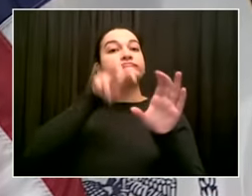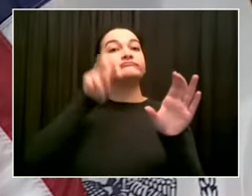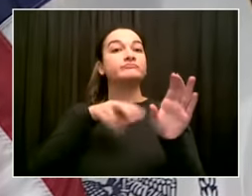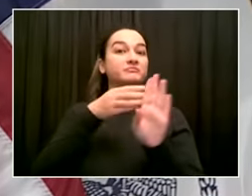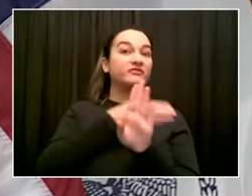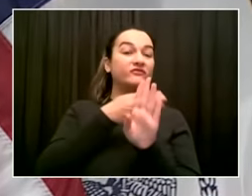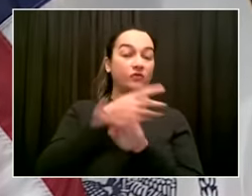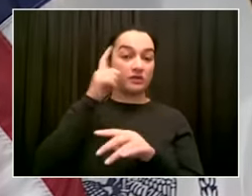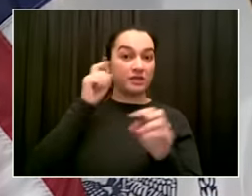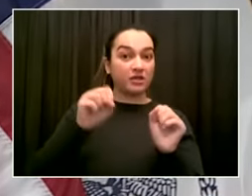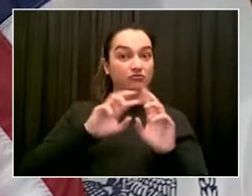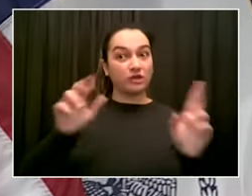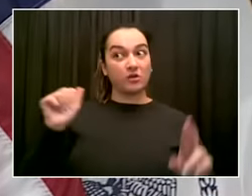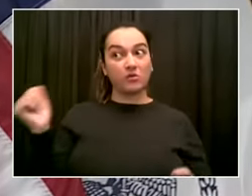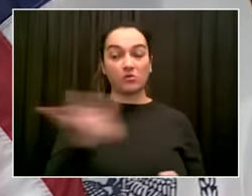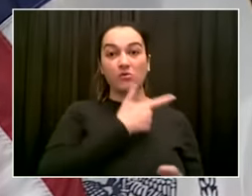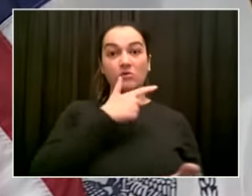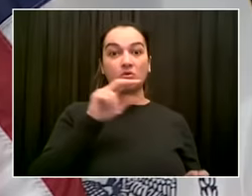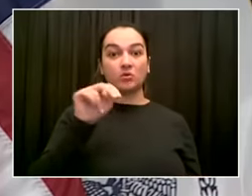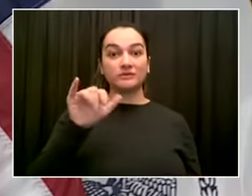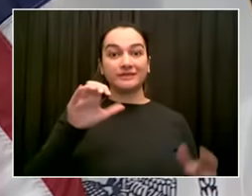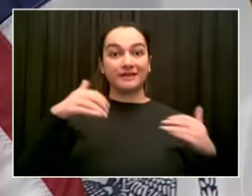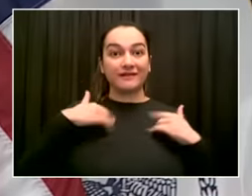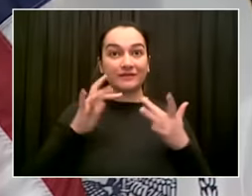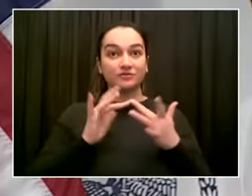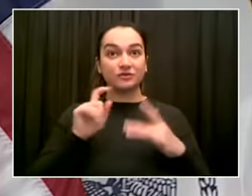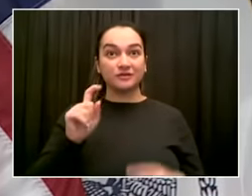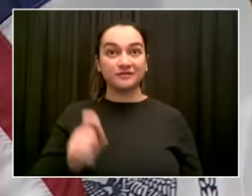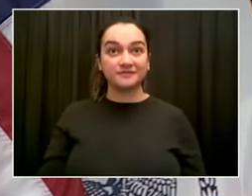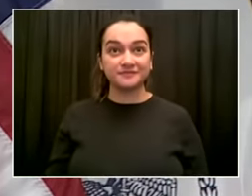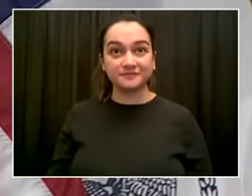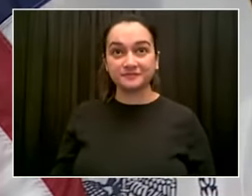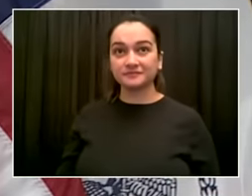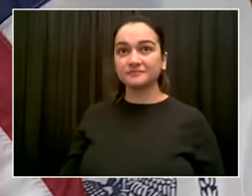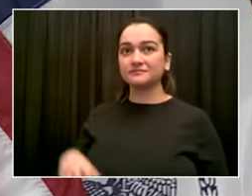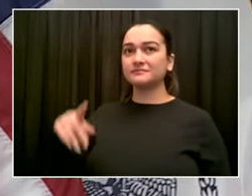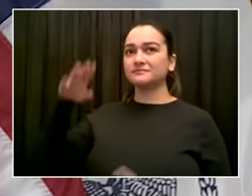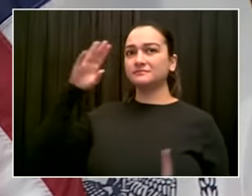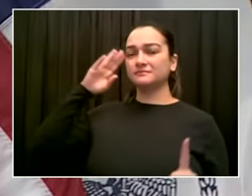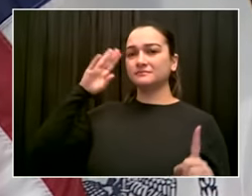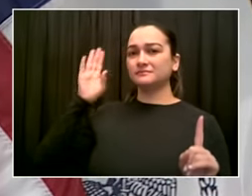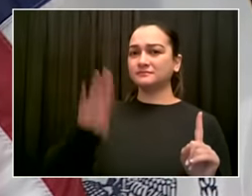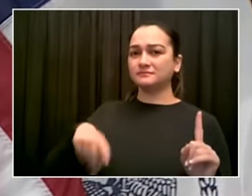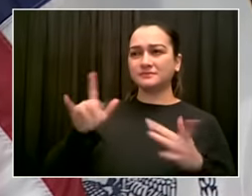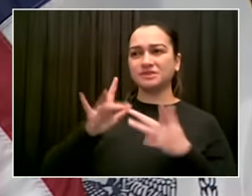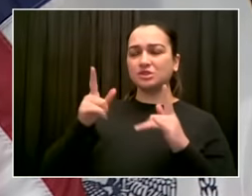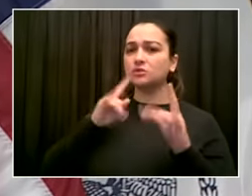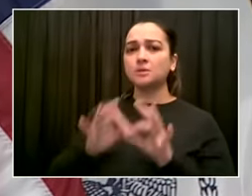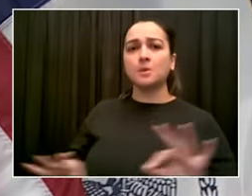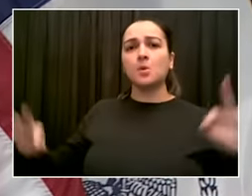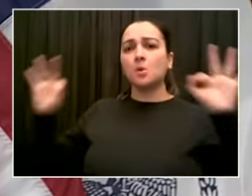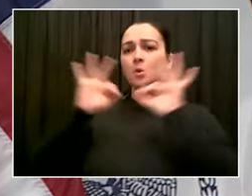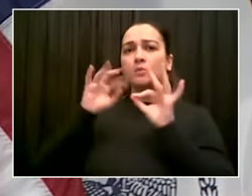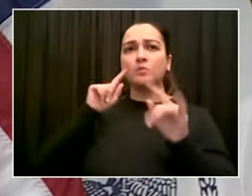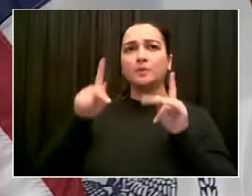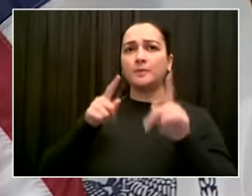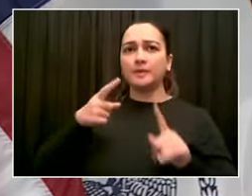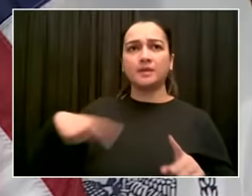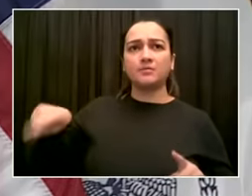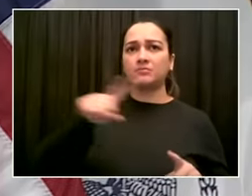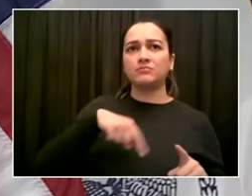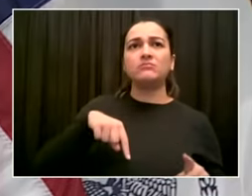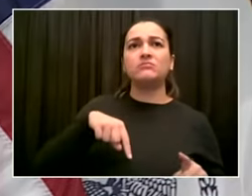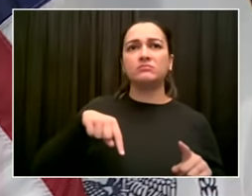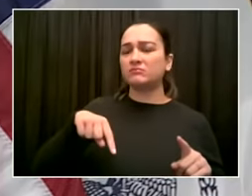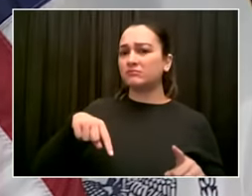a very big place in the public discourse. I'm going to start and turn to Deputy Mayor Phil Thompson and turn to our Chief Technology Officer, John